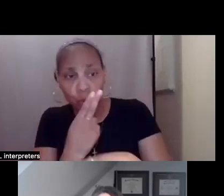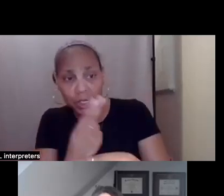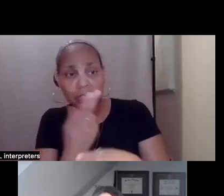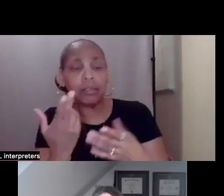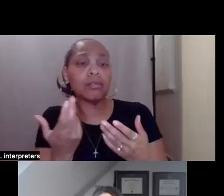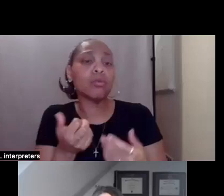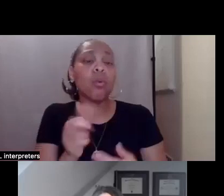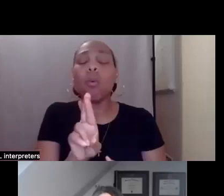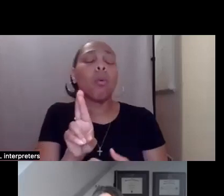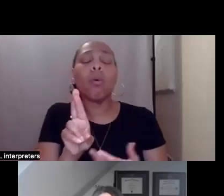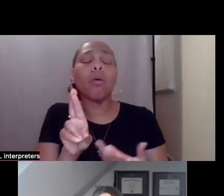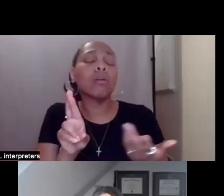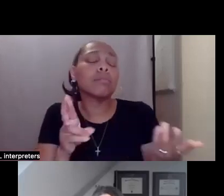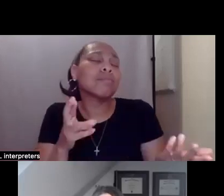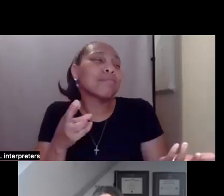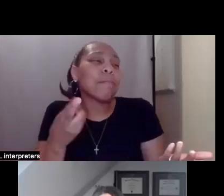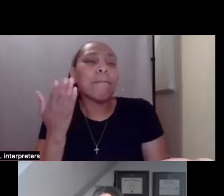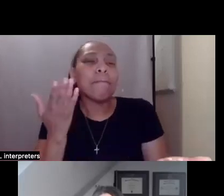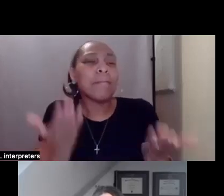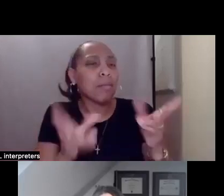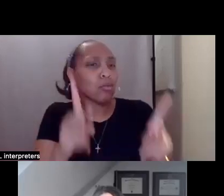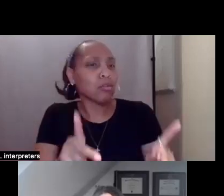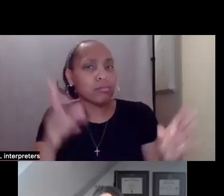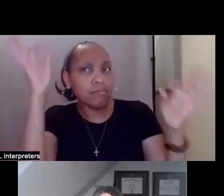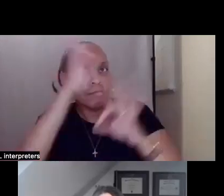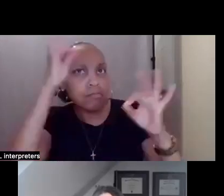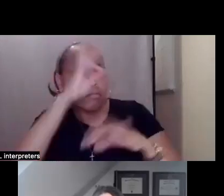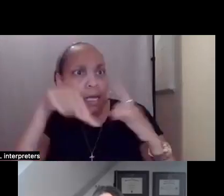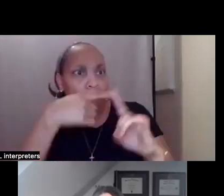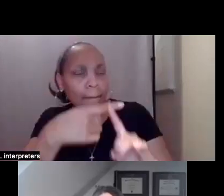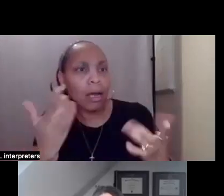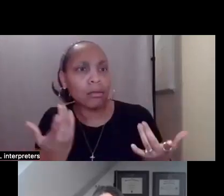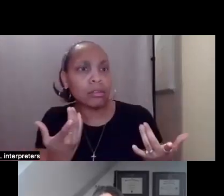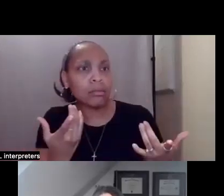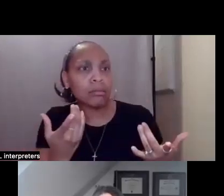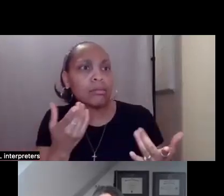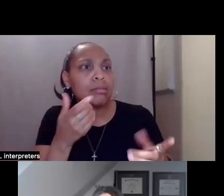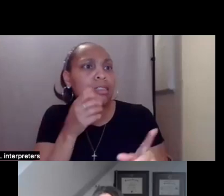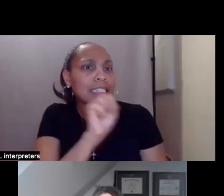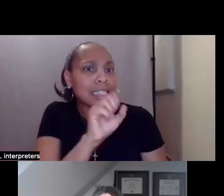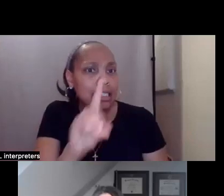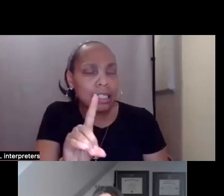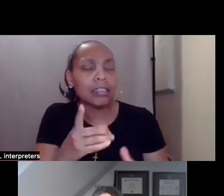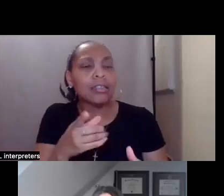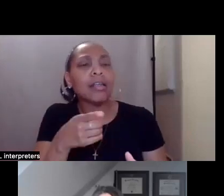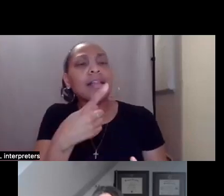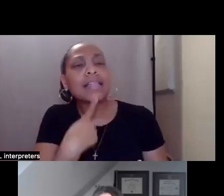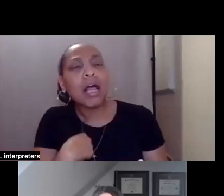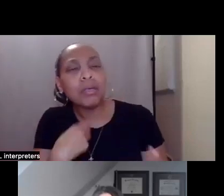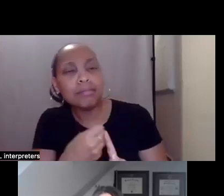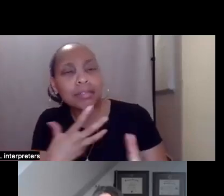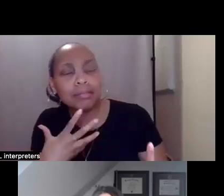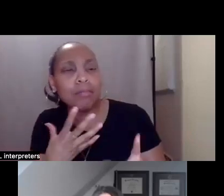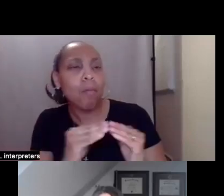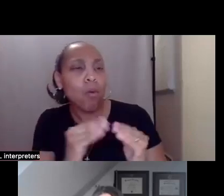so somebody who's, you know, doesn't really know about it yet. Can you tell us, um, what's the kind of assistance that a support coordinator can